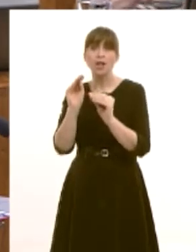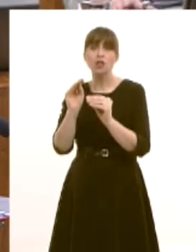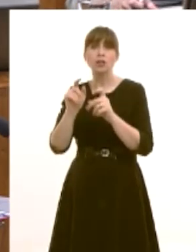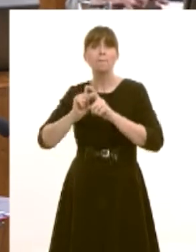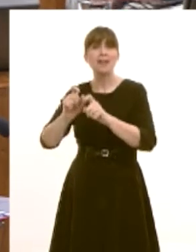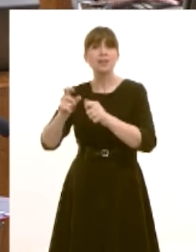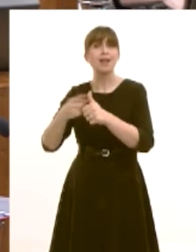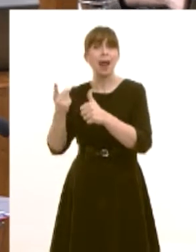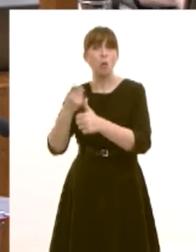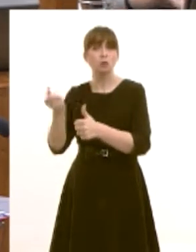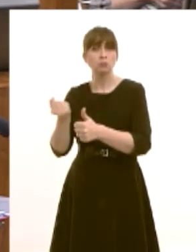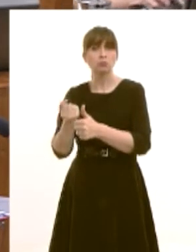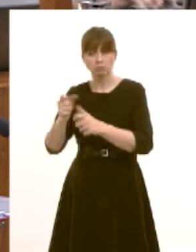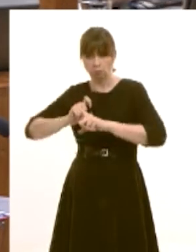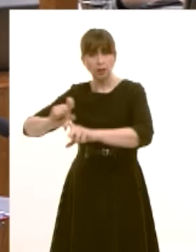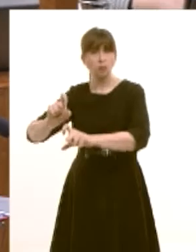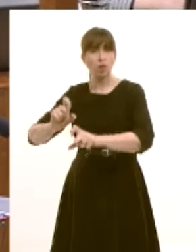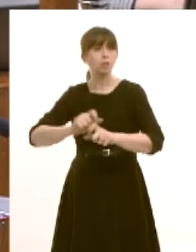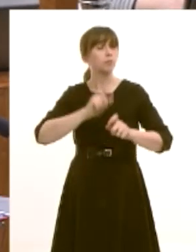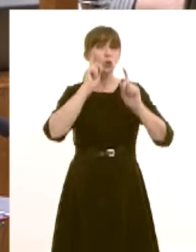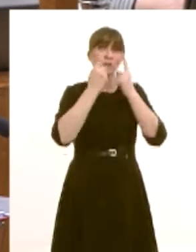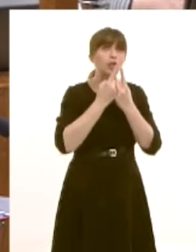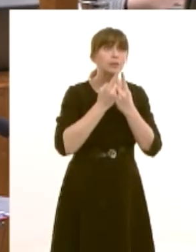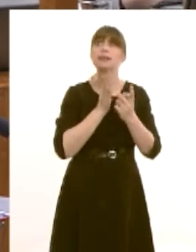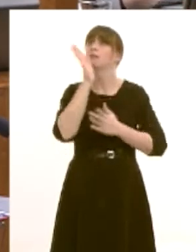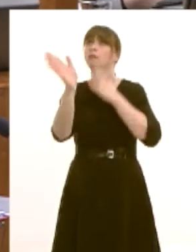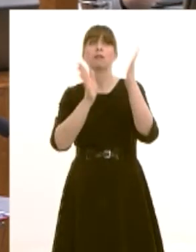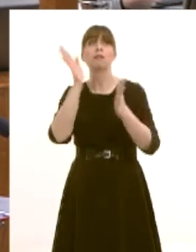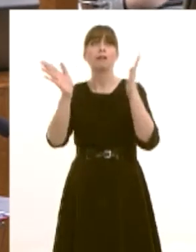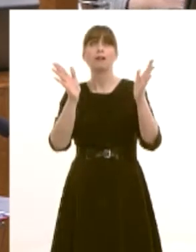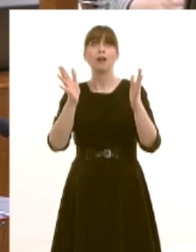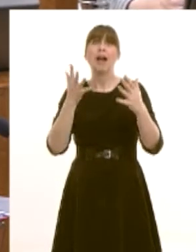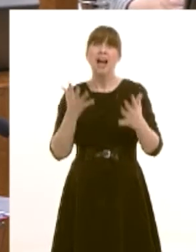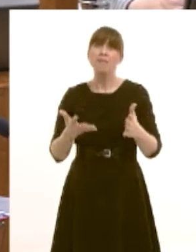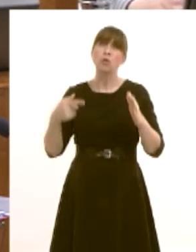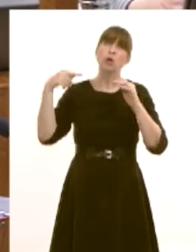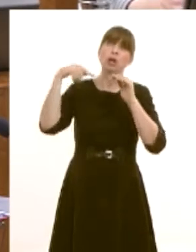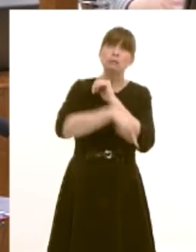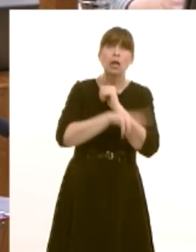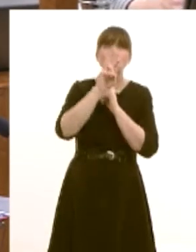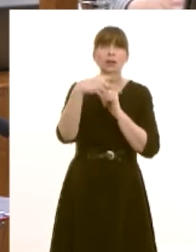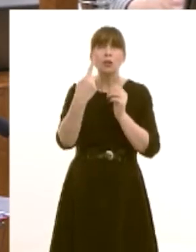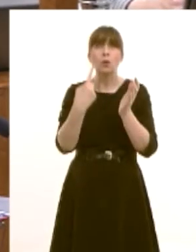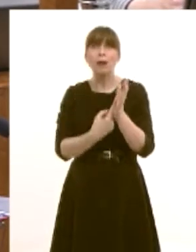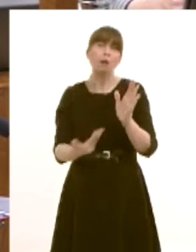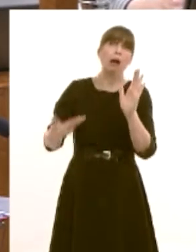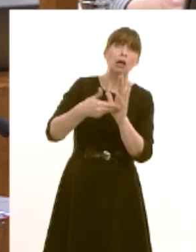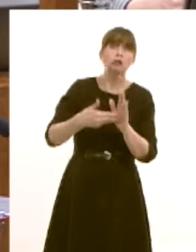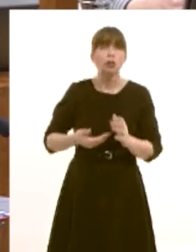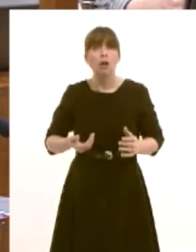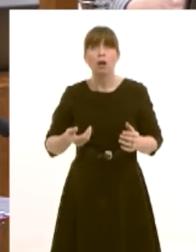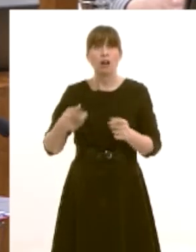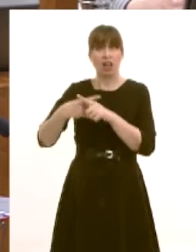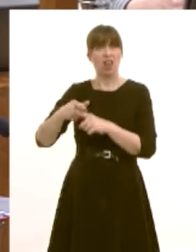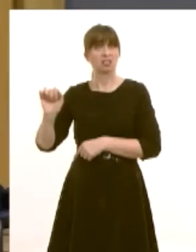allowance has been maintained we see our students are not subject to 22 000 pounds of extra debt as their uh cohort is in